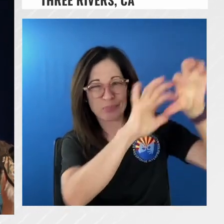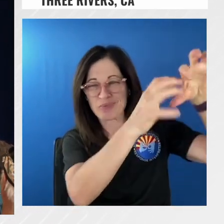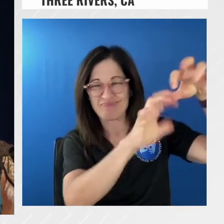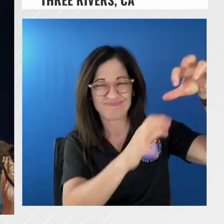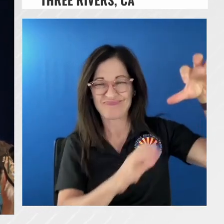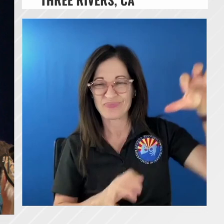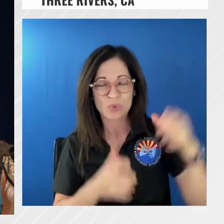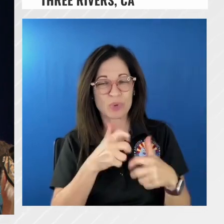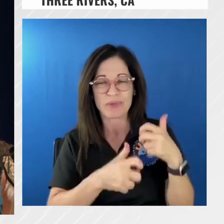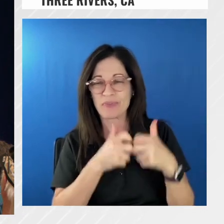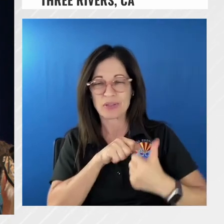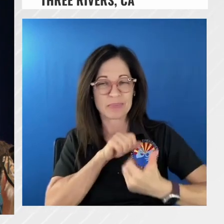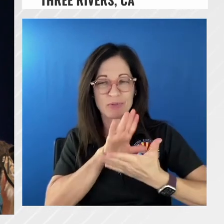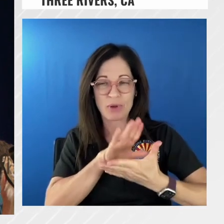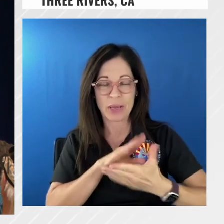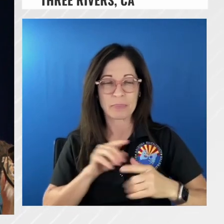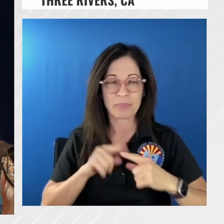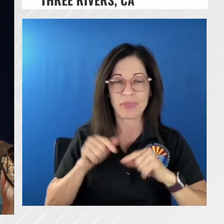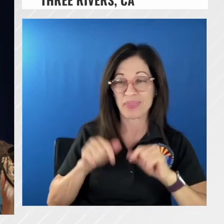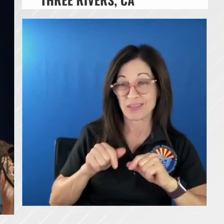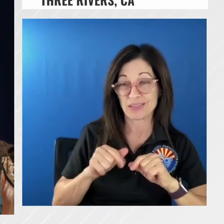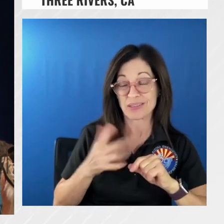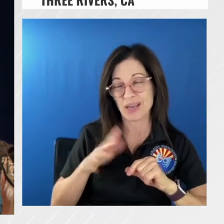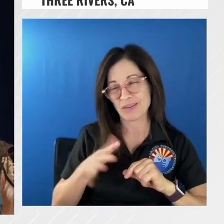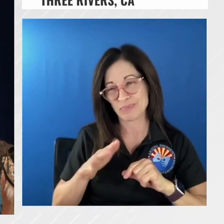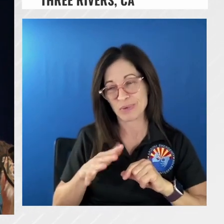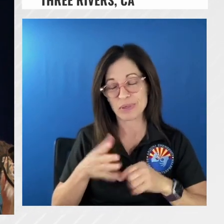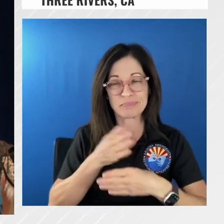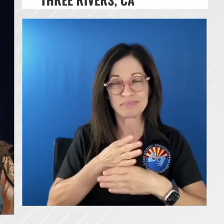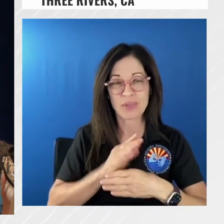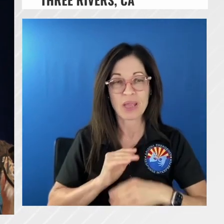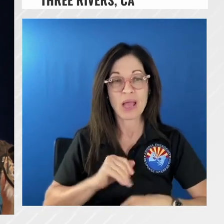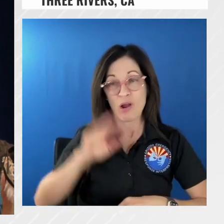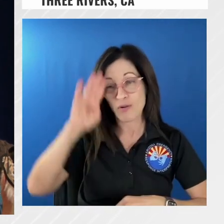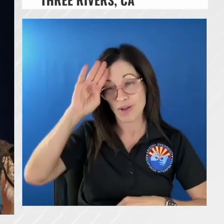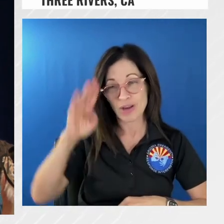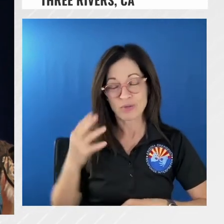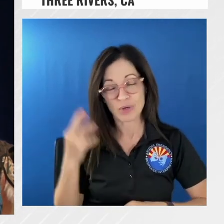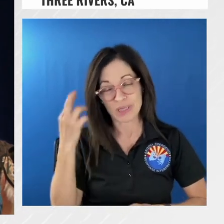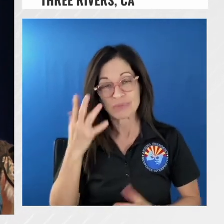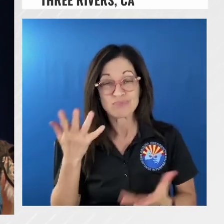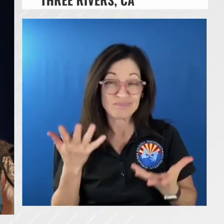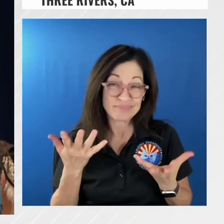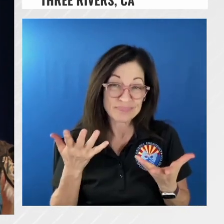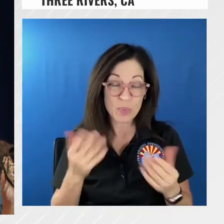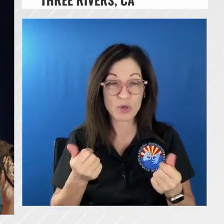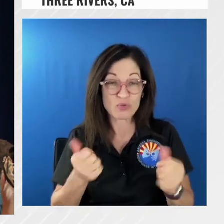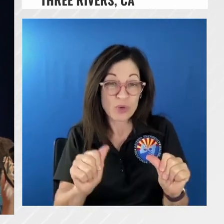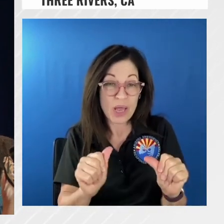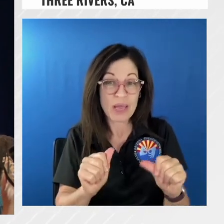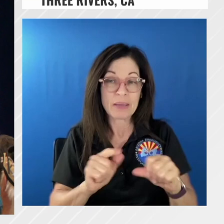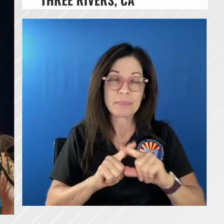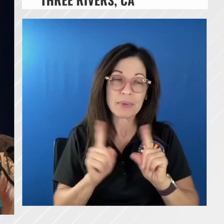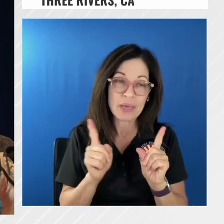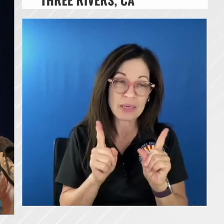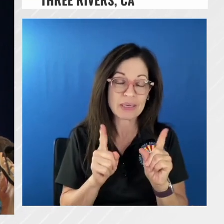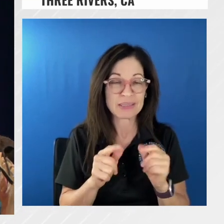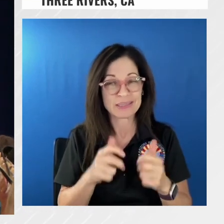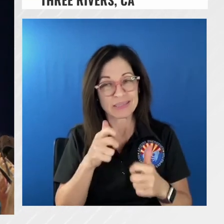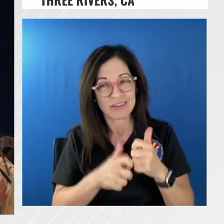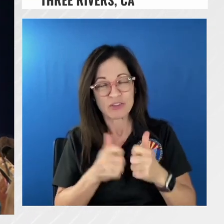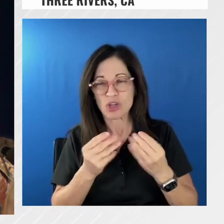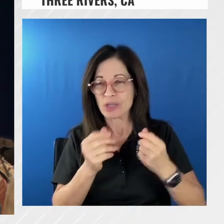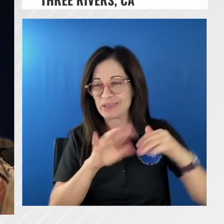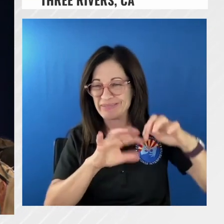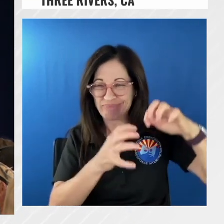one was kind of marginal our our guys recognize i don't know but but we can give it a good shot we've we've we got folks and